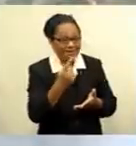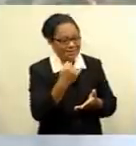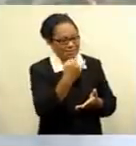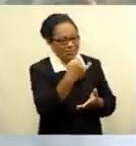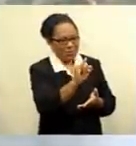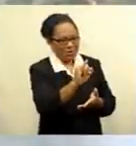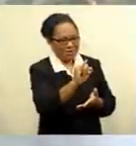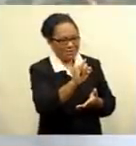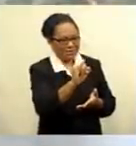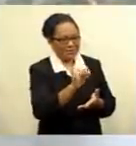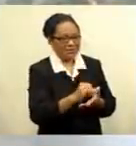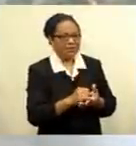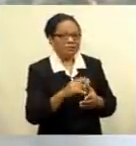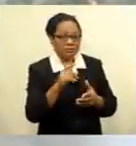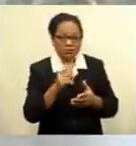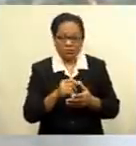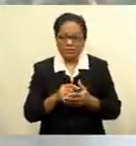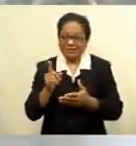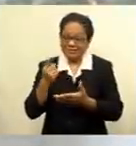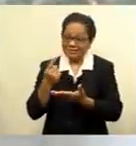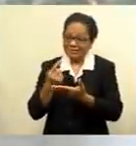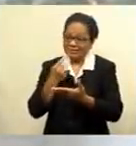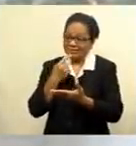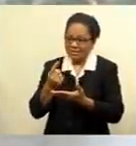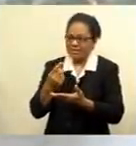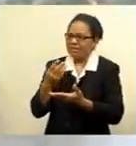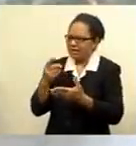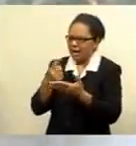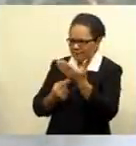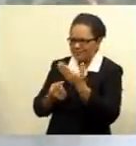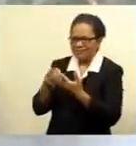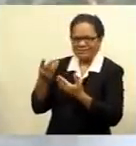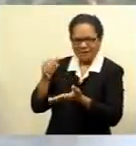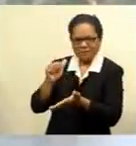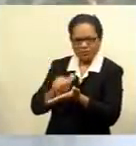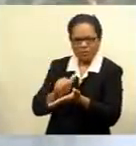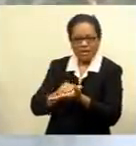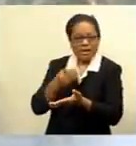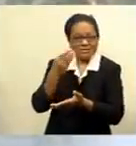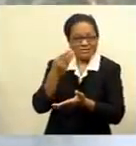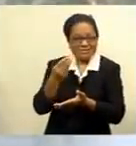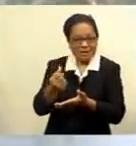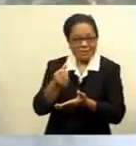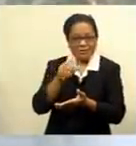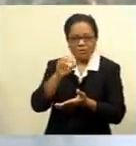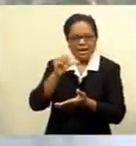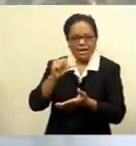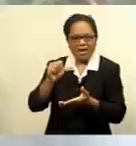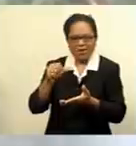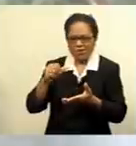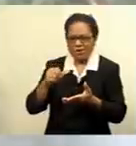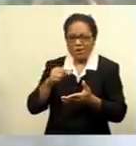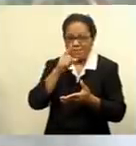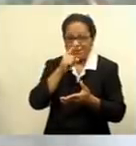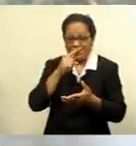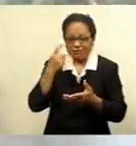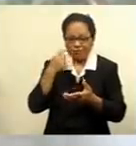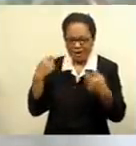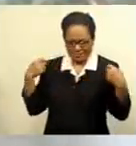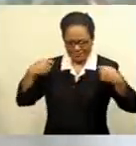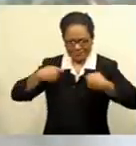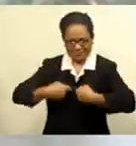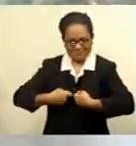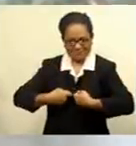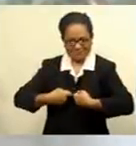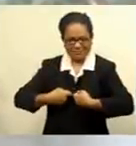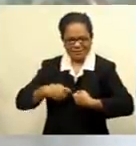This is also happening at some of our local stores. Some traders are not allowing fitting in the shop. So the person is told not